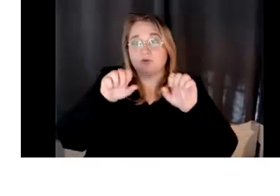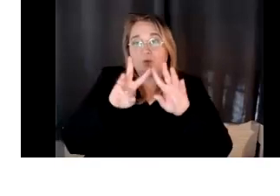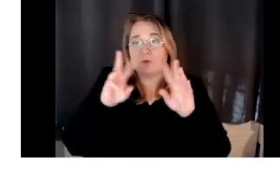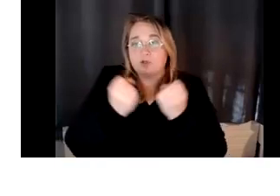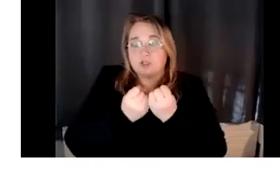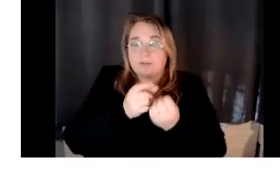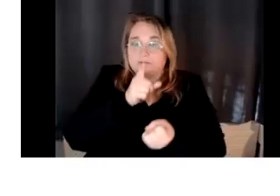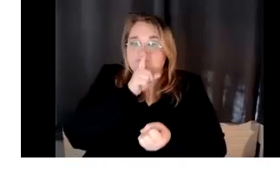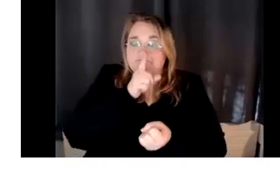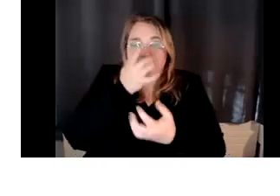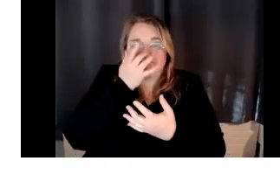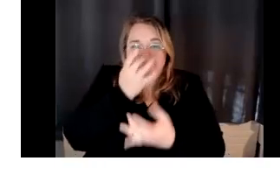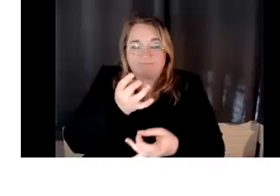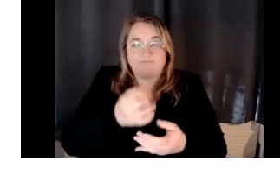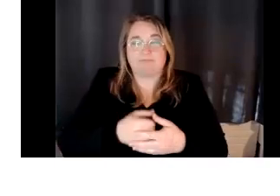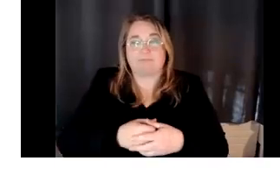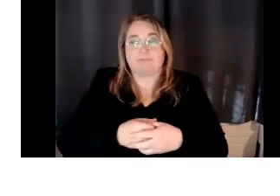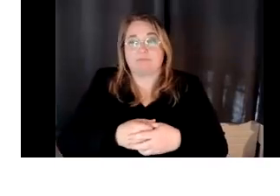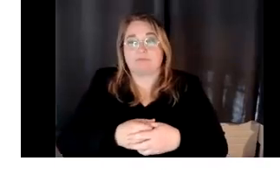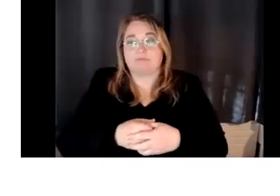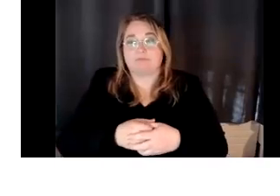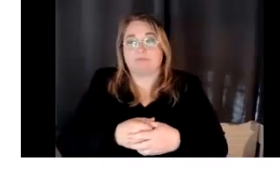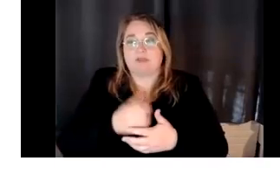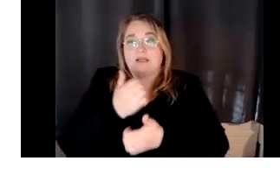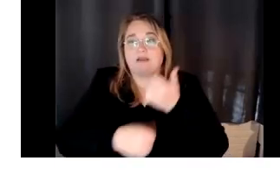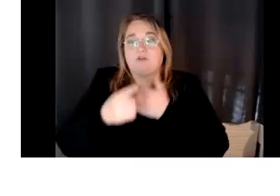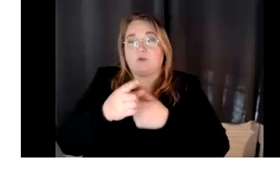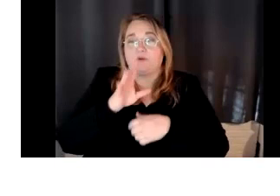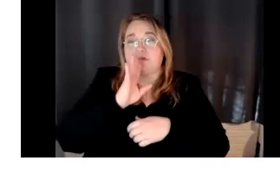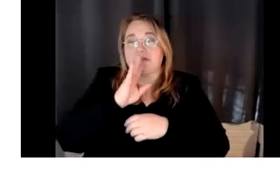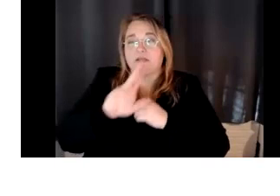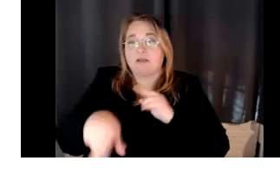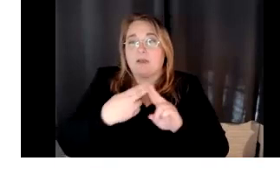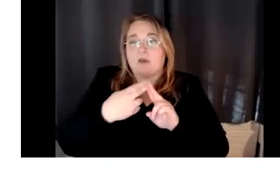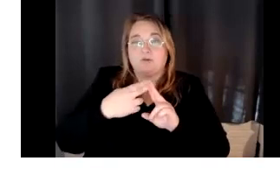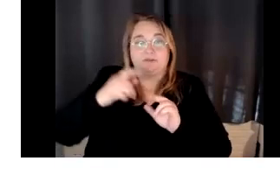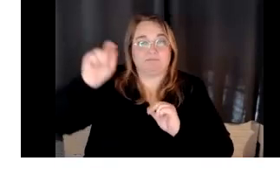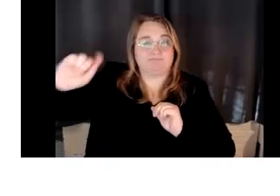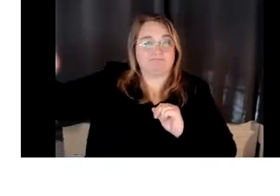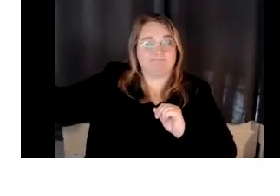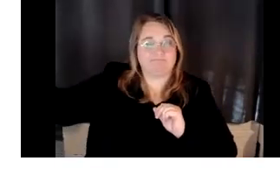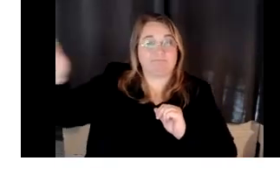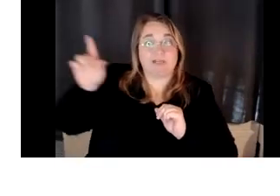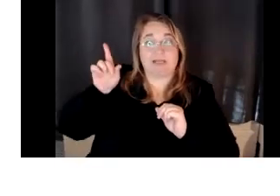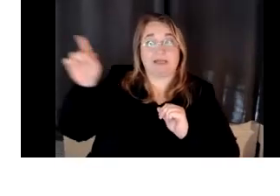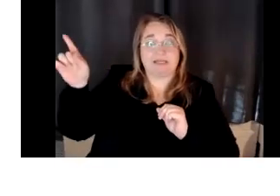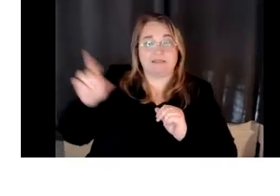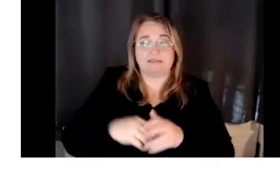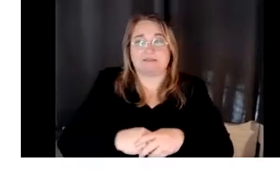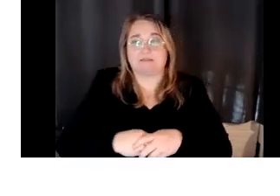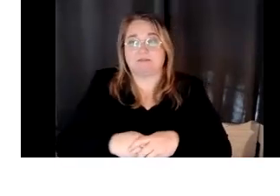and everyone was talking about this. And I will ask you,